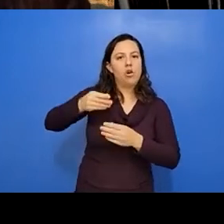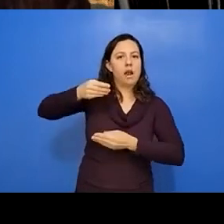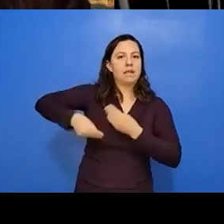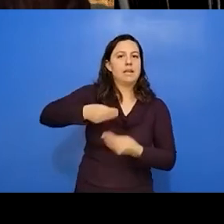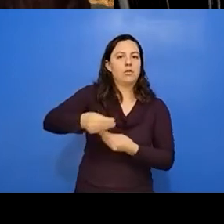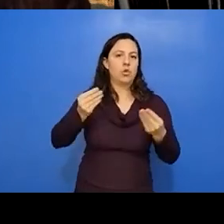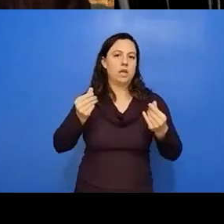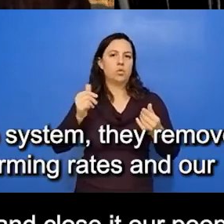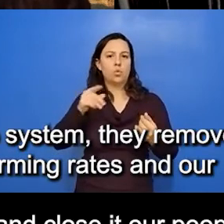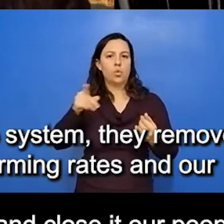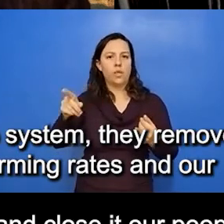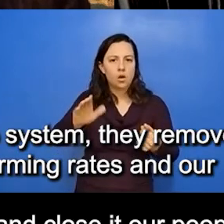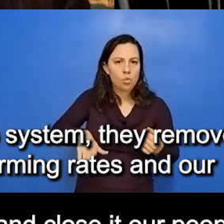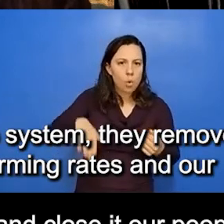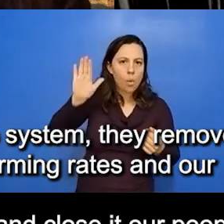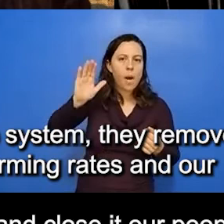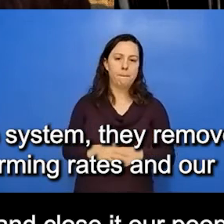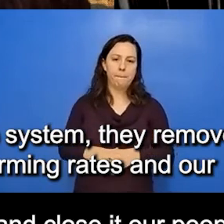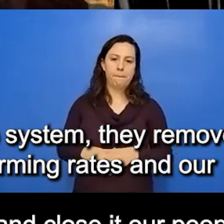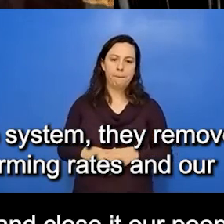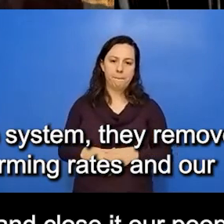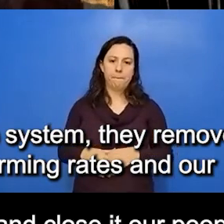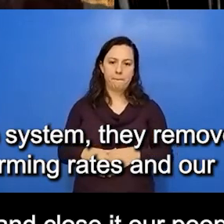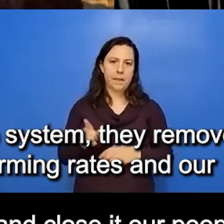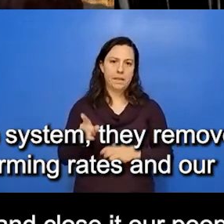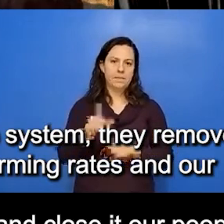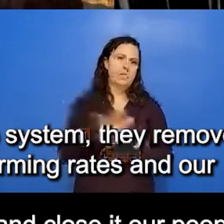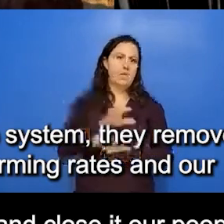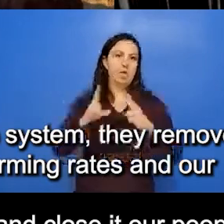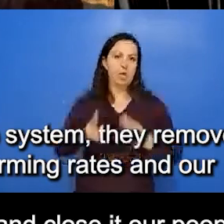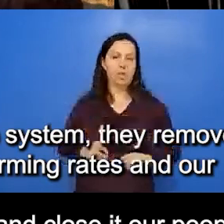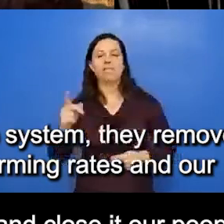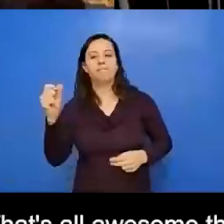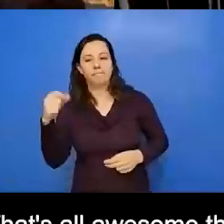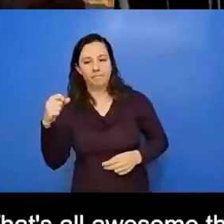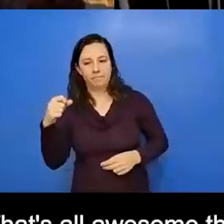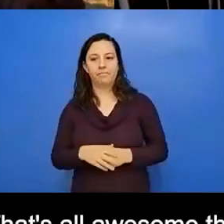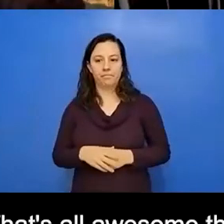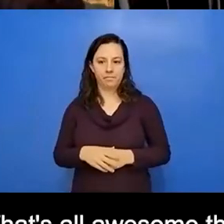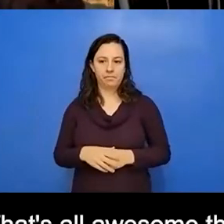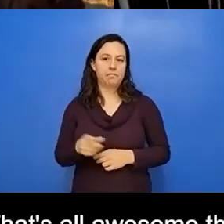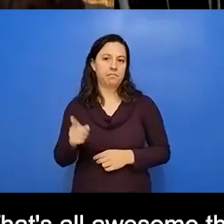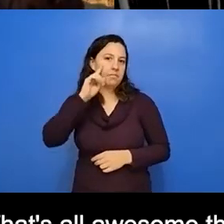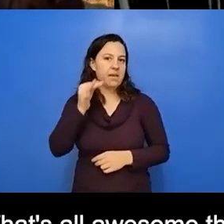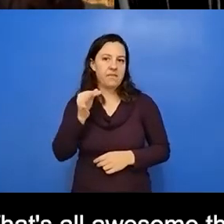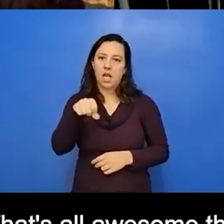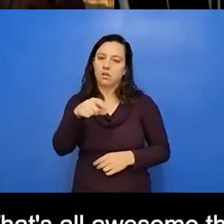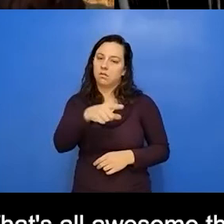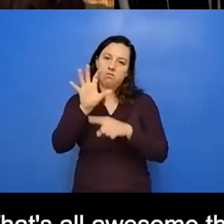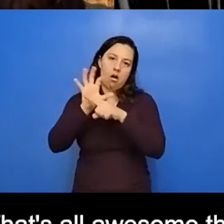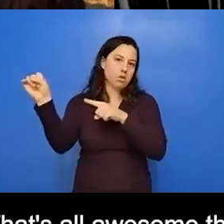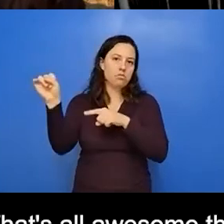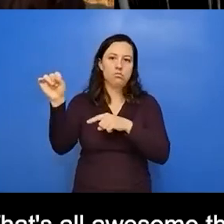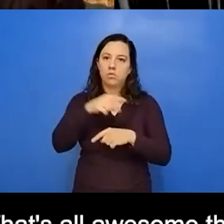they can grow up as whole human beings. Yeah. So that's absolutely awesome that you